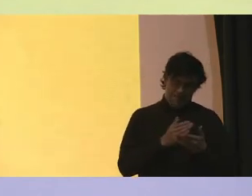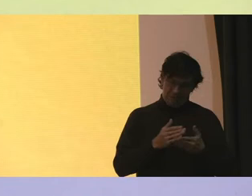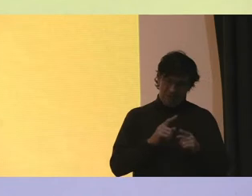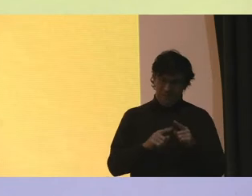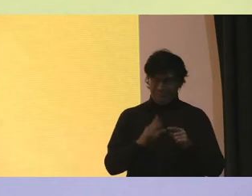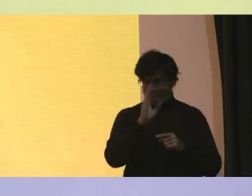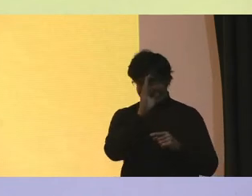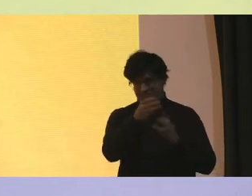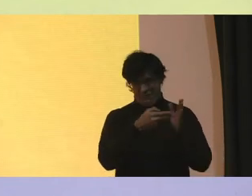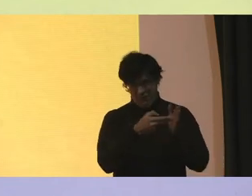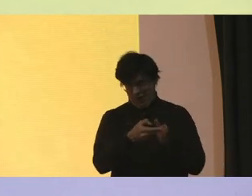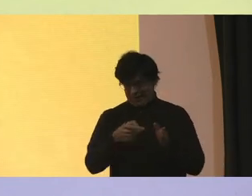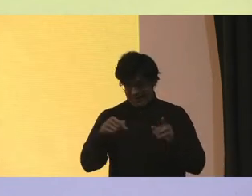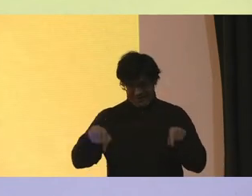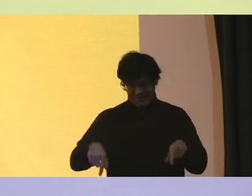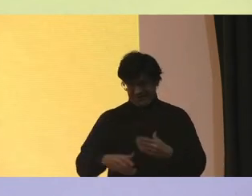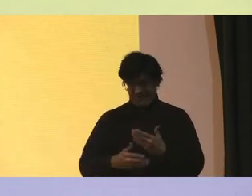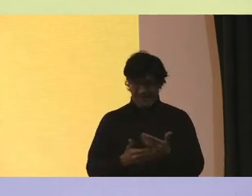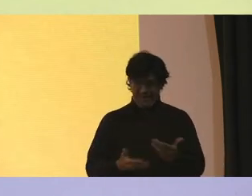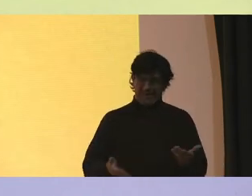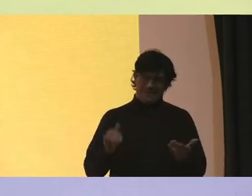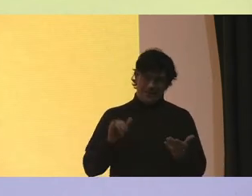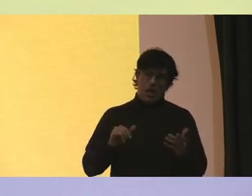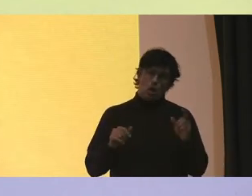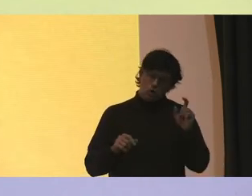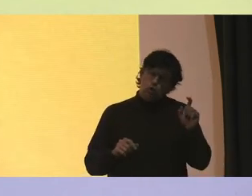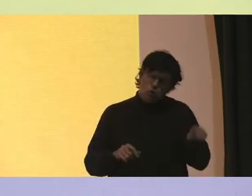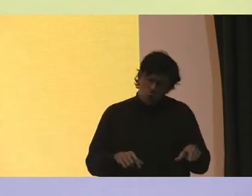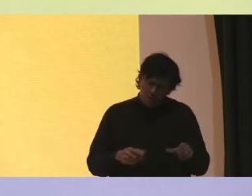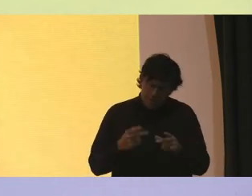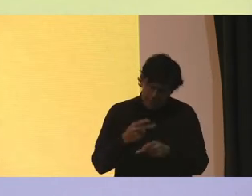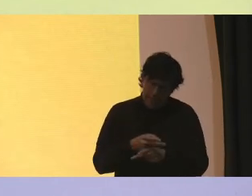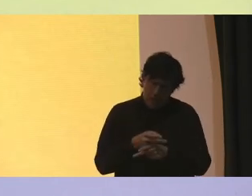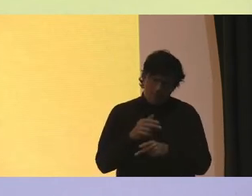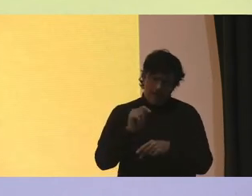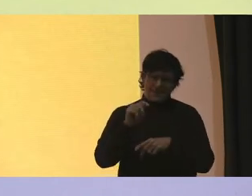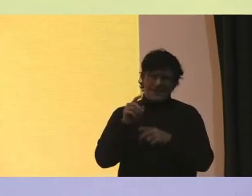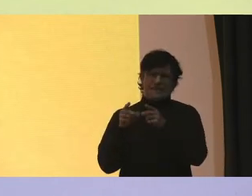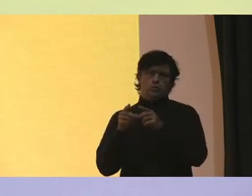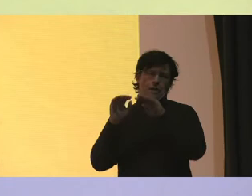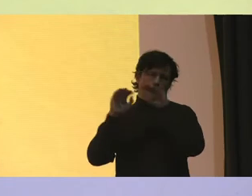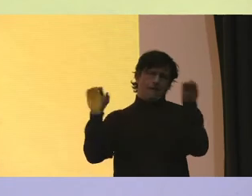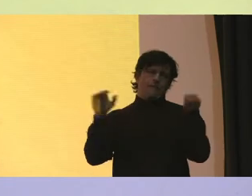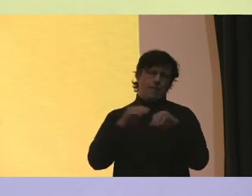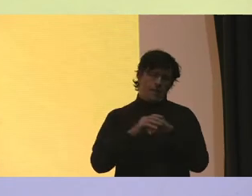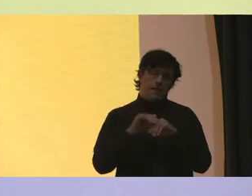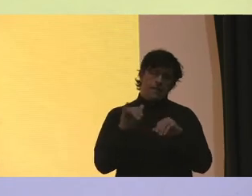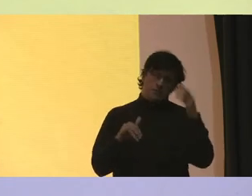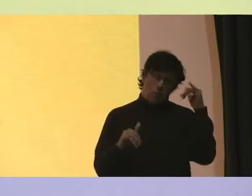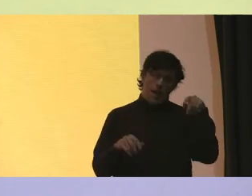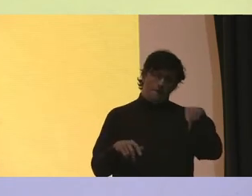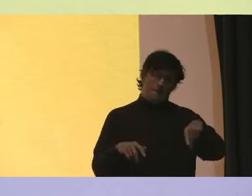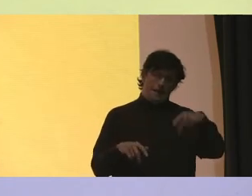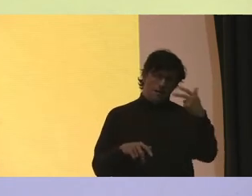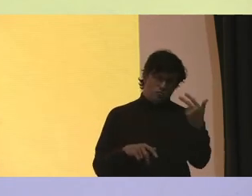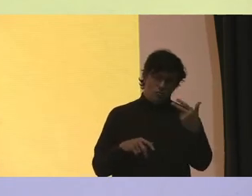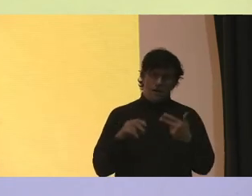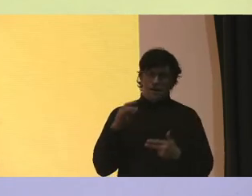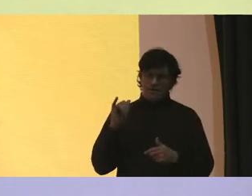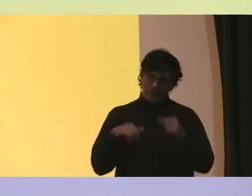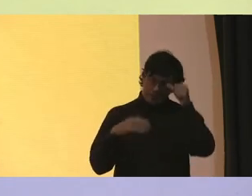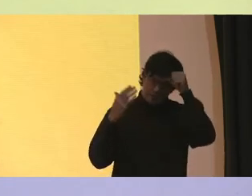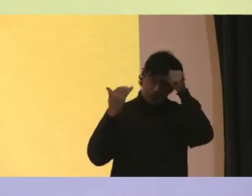frankly, these are things that should be taken care of at the district level And that's why, you know, the P3 And that's why